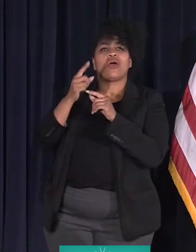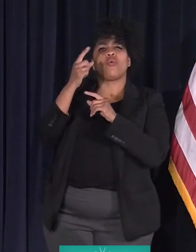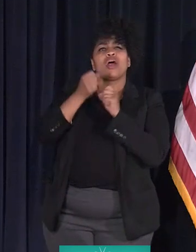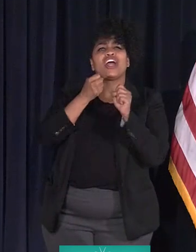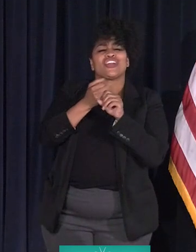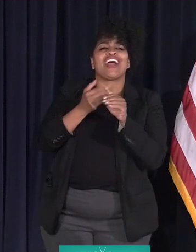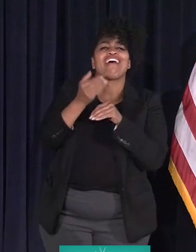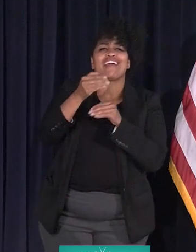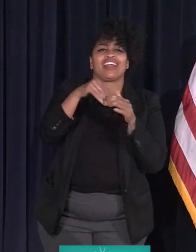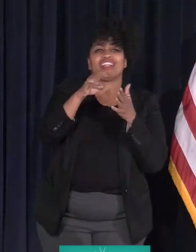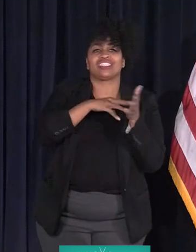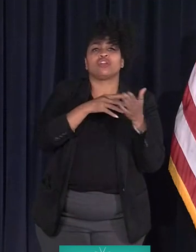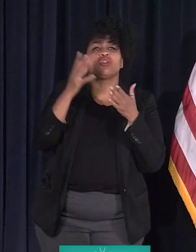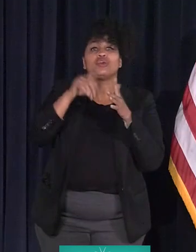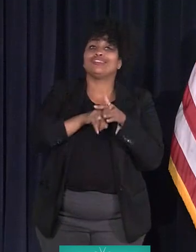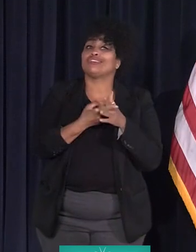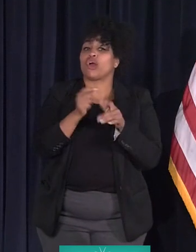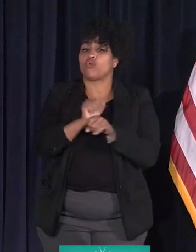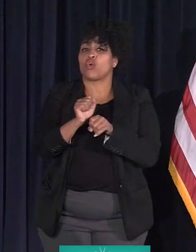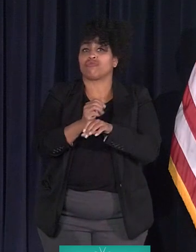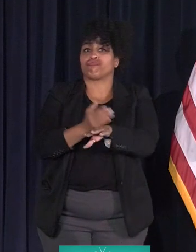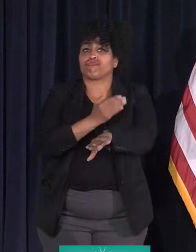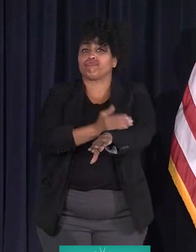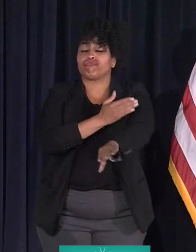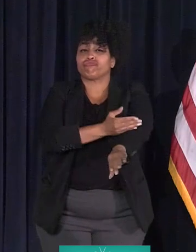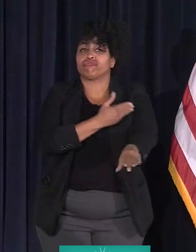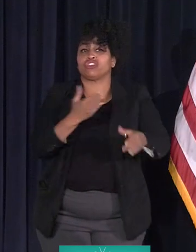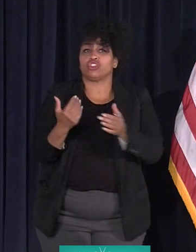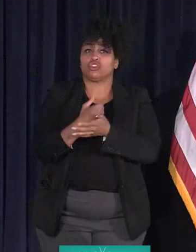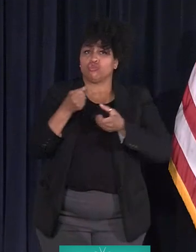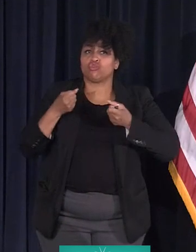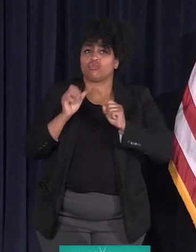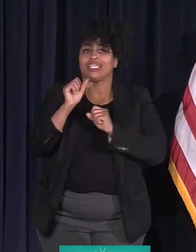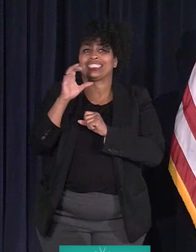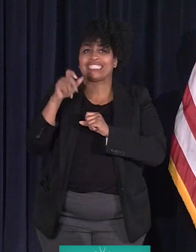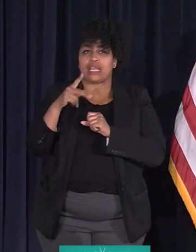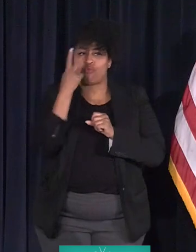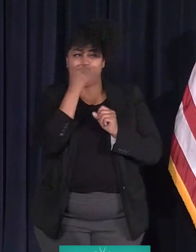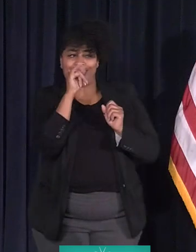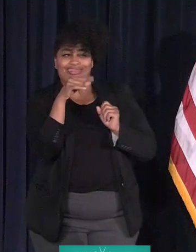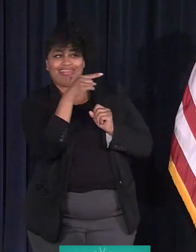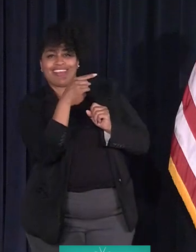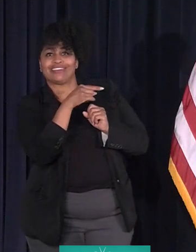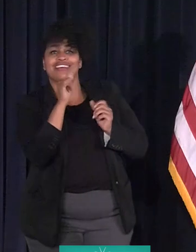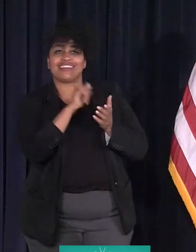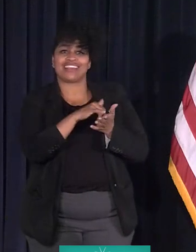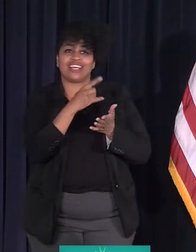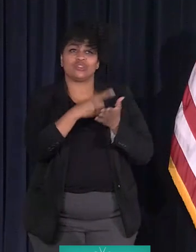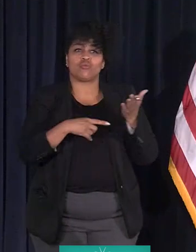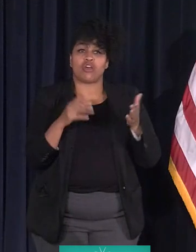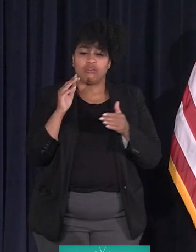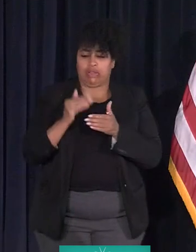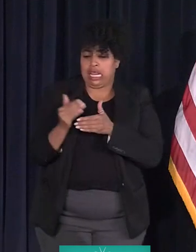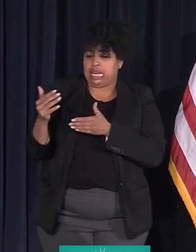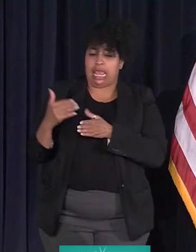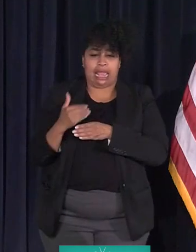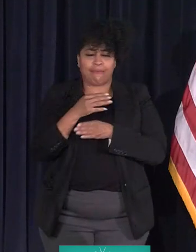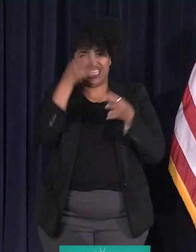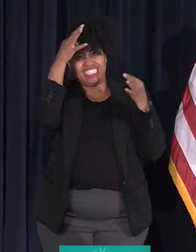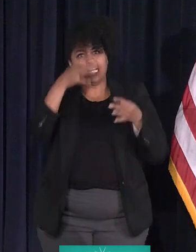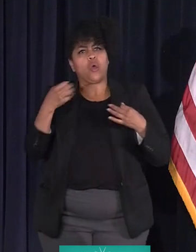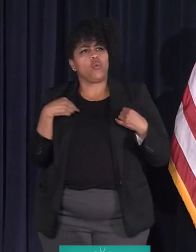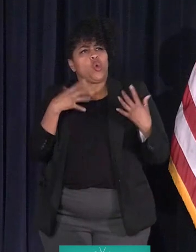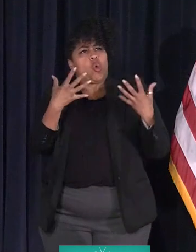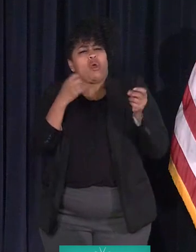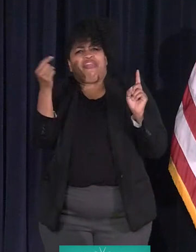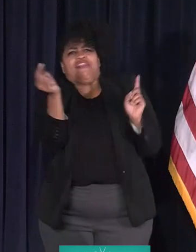schedule, and they're going to start work on a new streetscape that looks like that. That's what the neighbors along Conant decided.